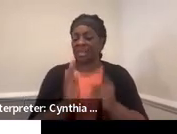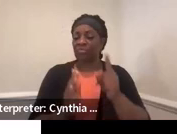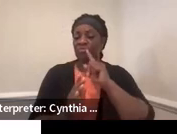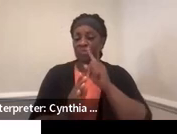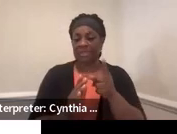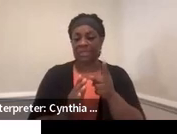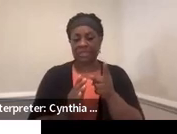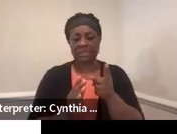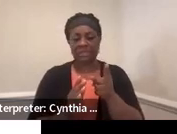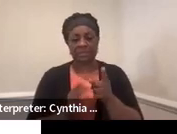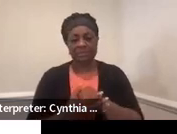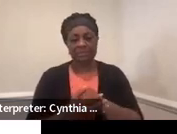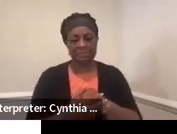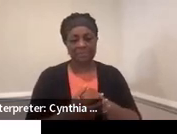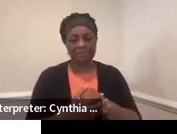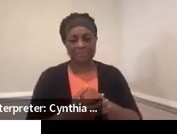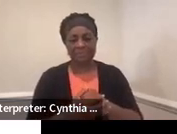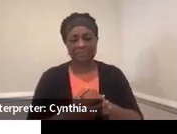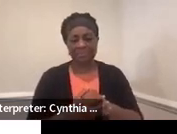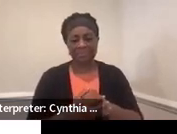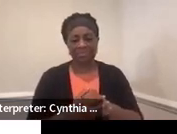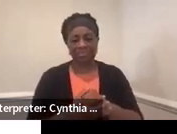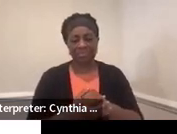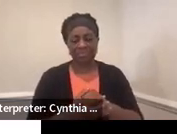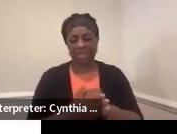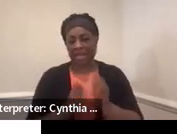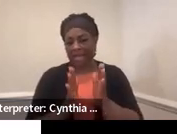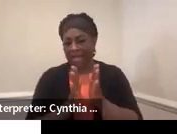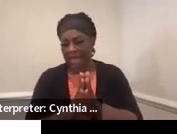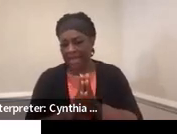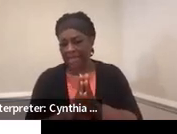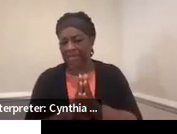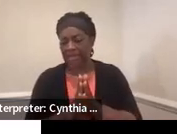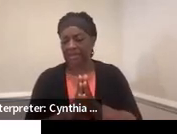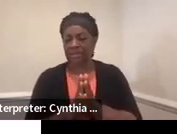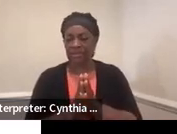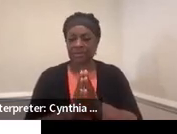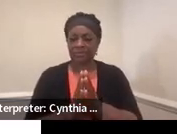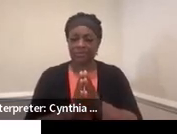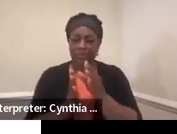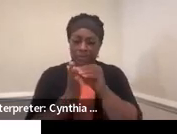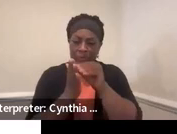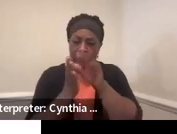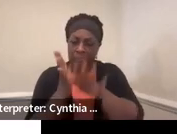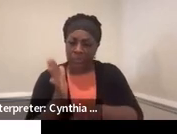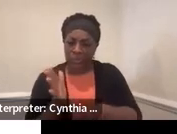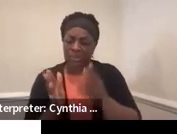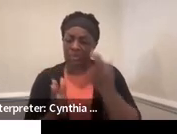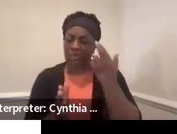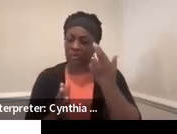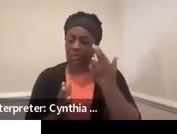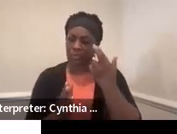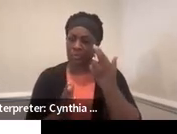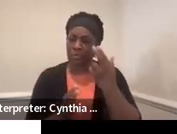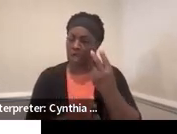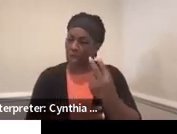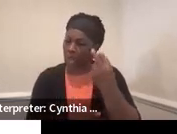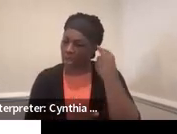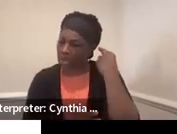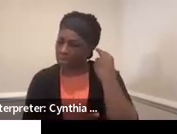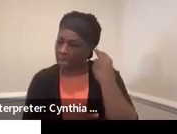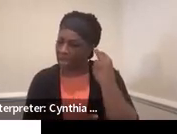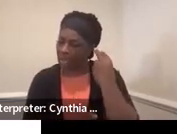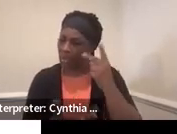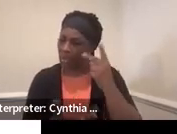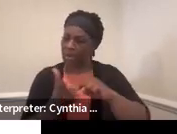asks for folks for the child to really reflect on what does it